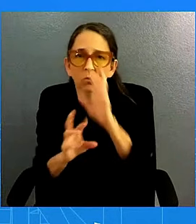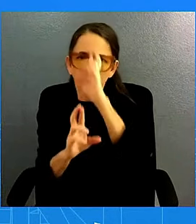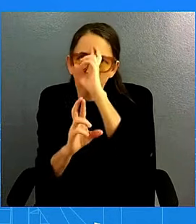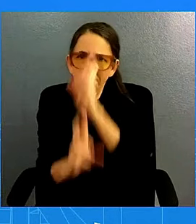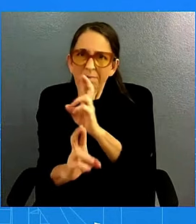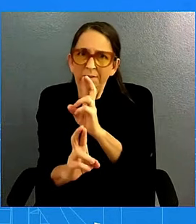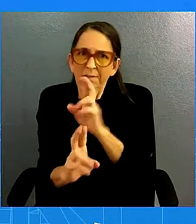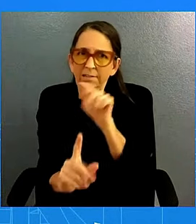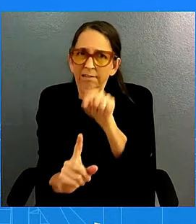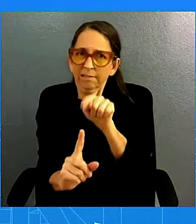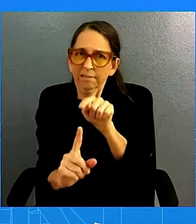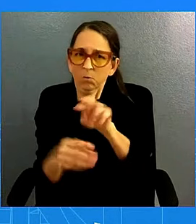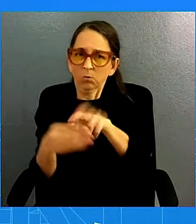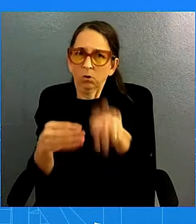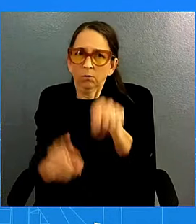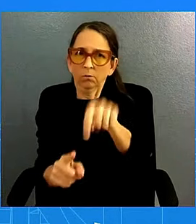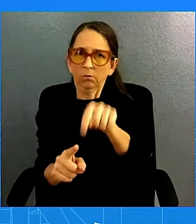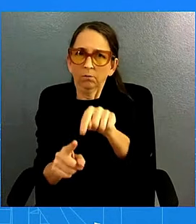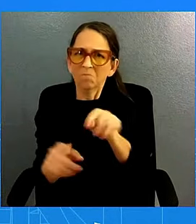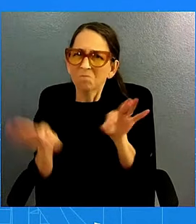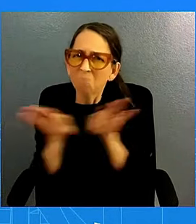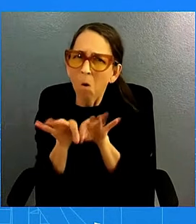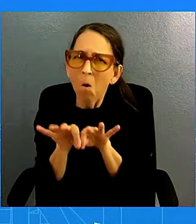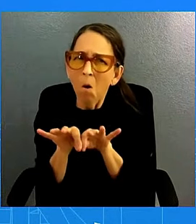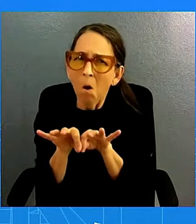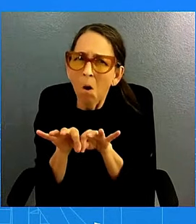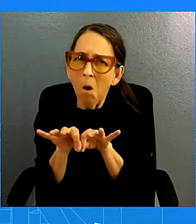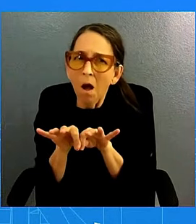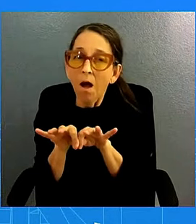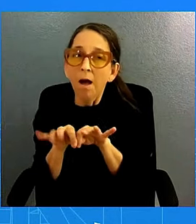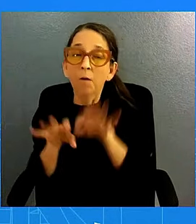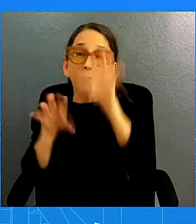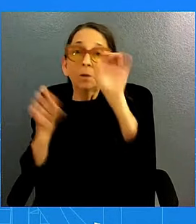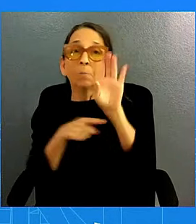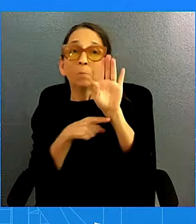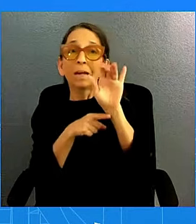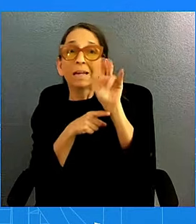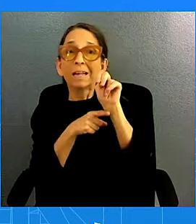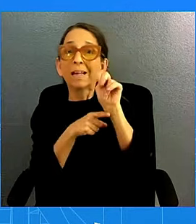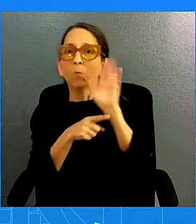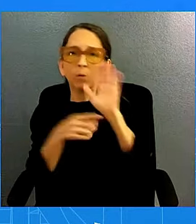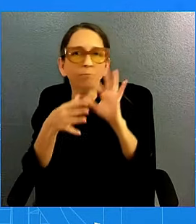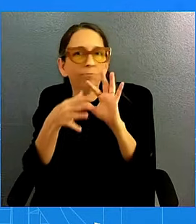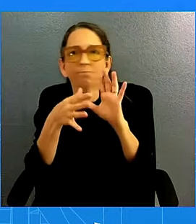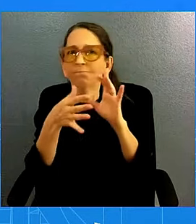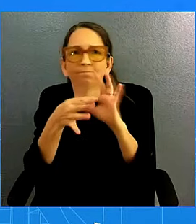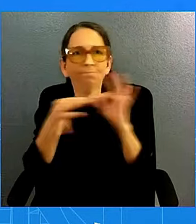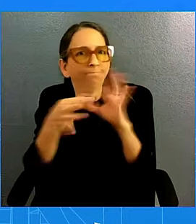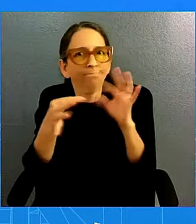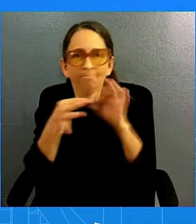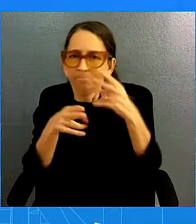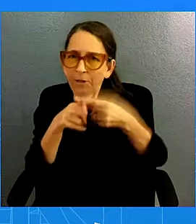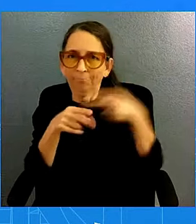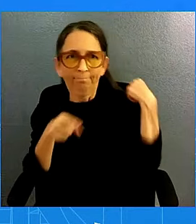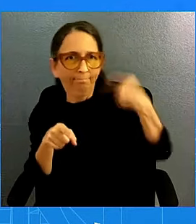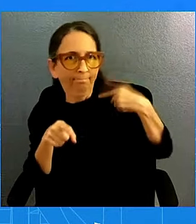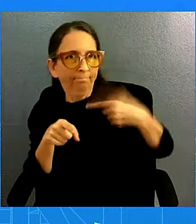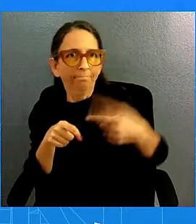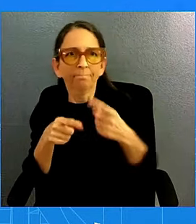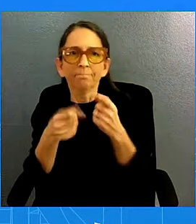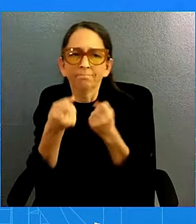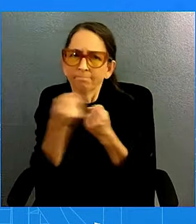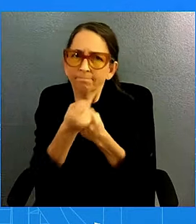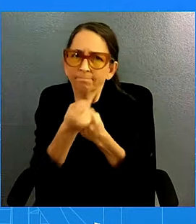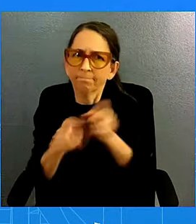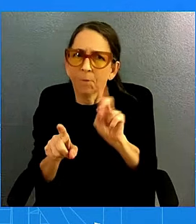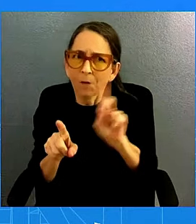to hear that from this president. He's going to continue to fight for our democracy. And you heard him say that on January 6th after what